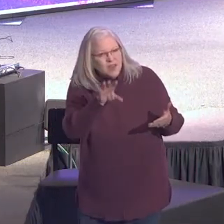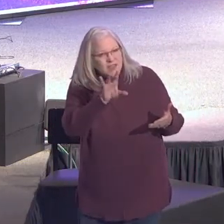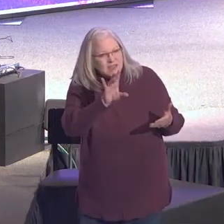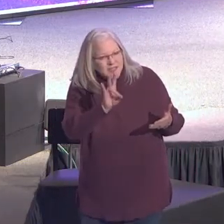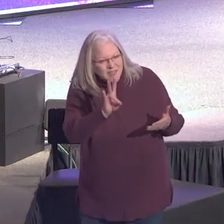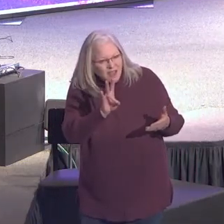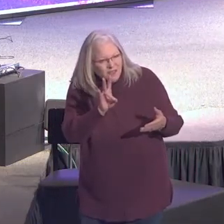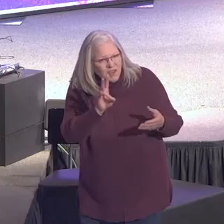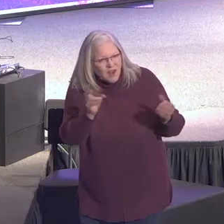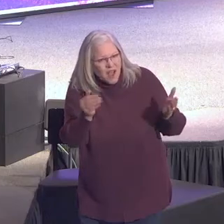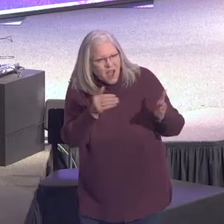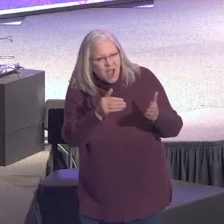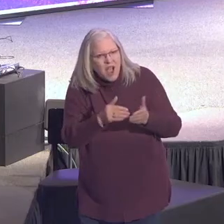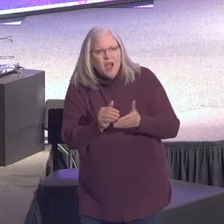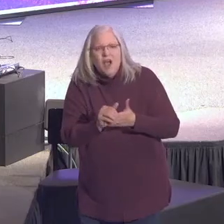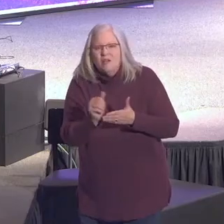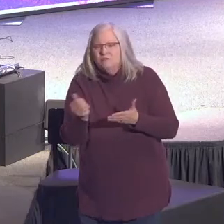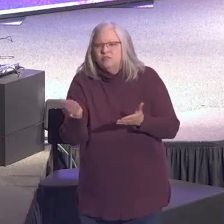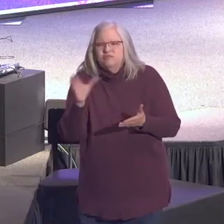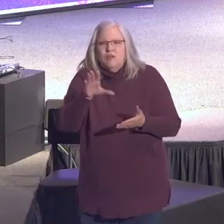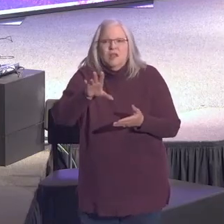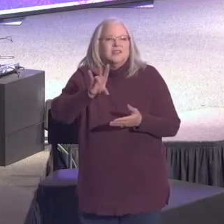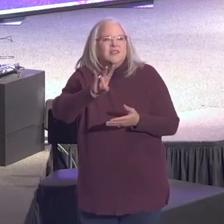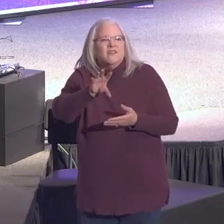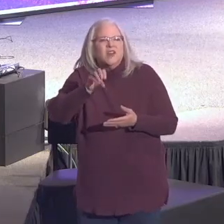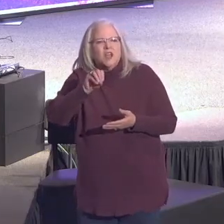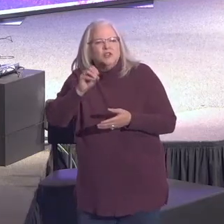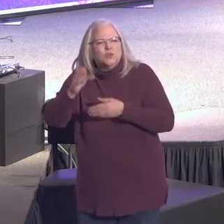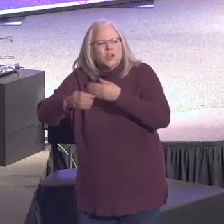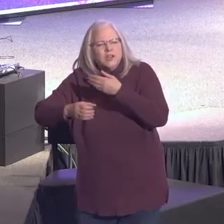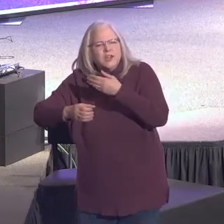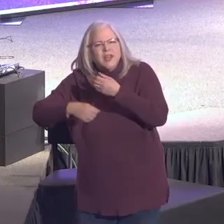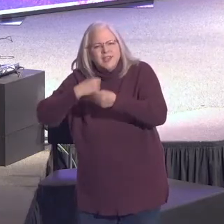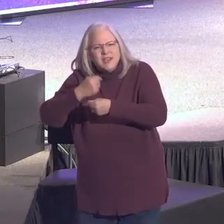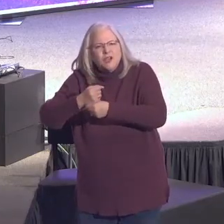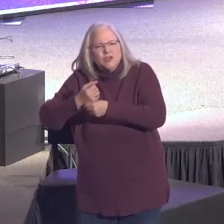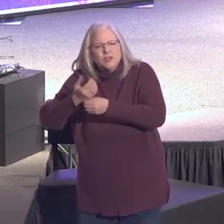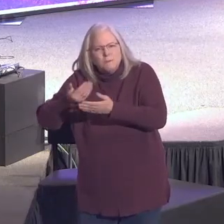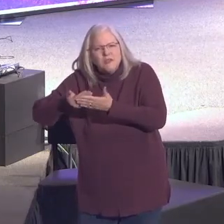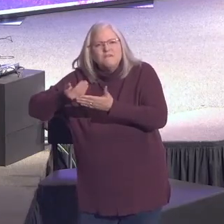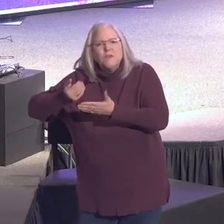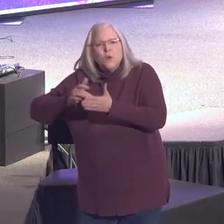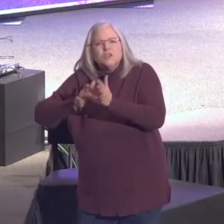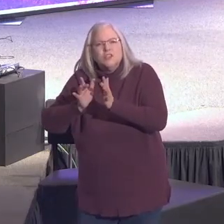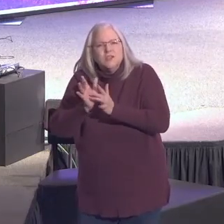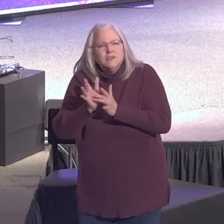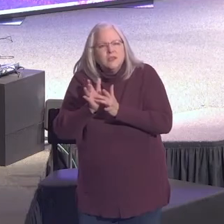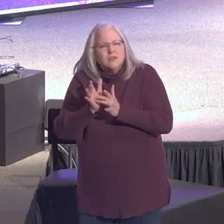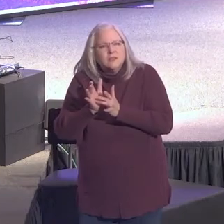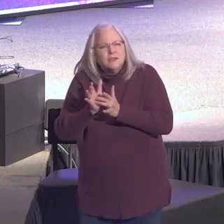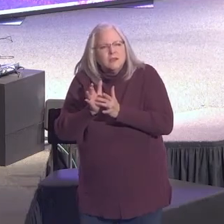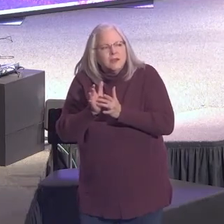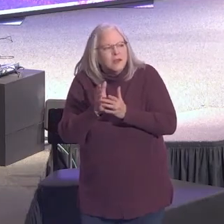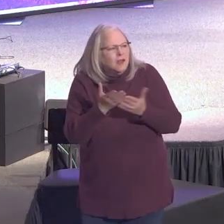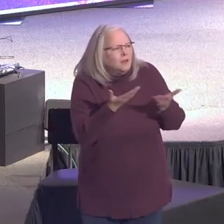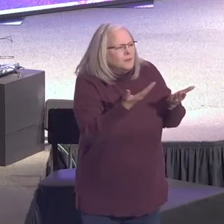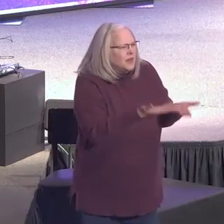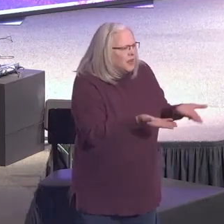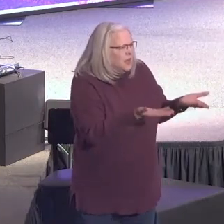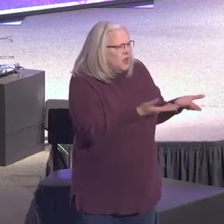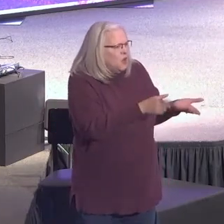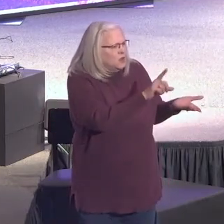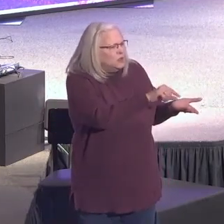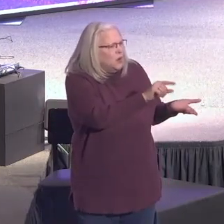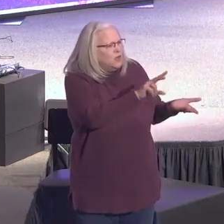Jesus. And the real question is, here today in New Wilmington, 2022, on a